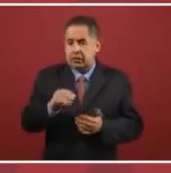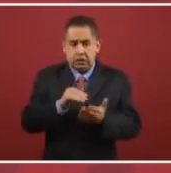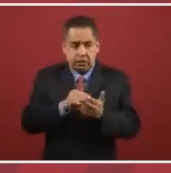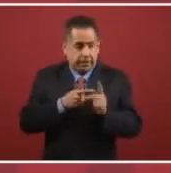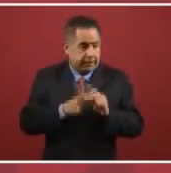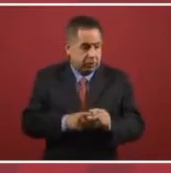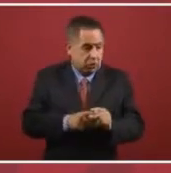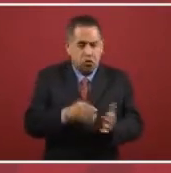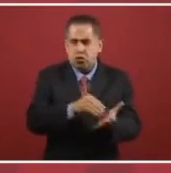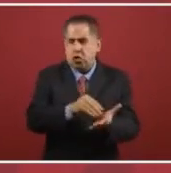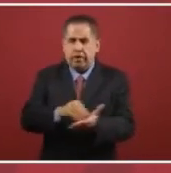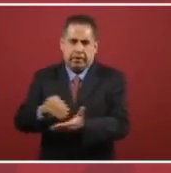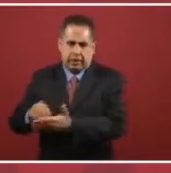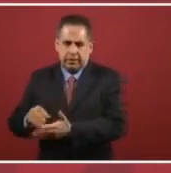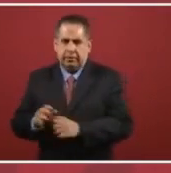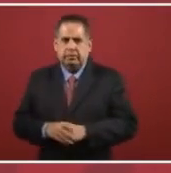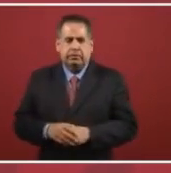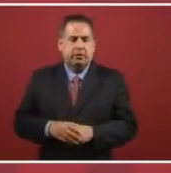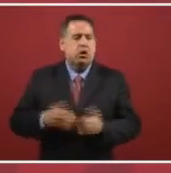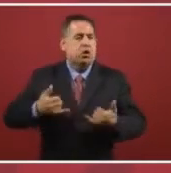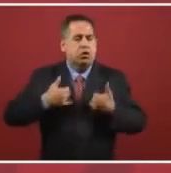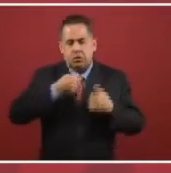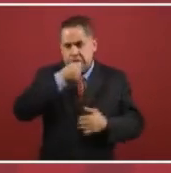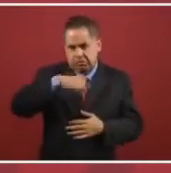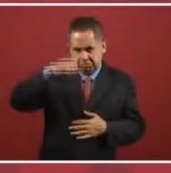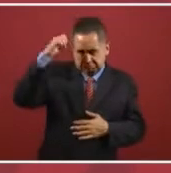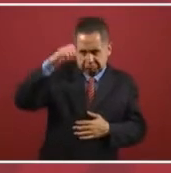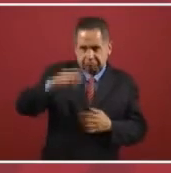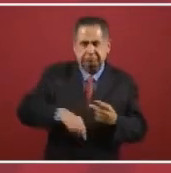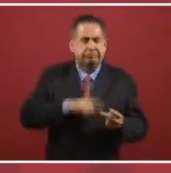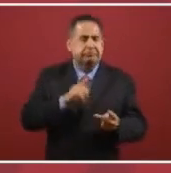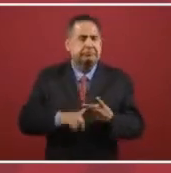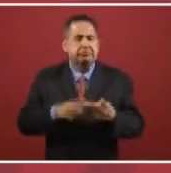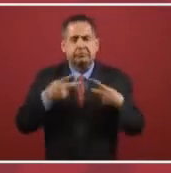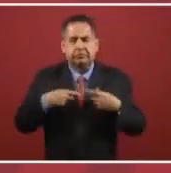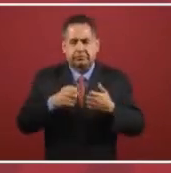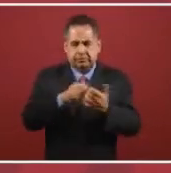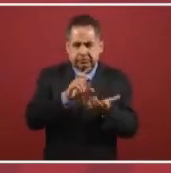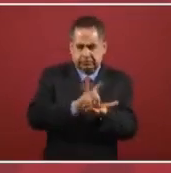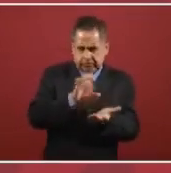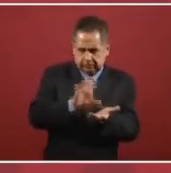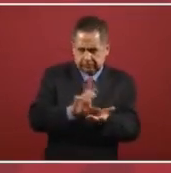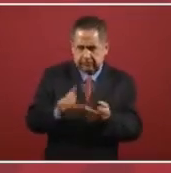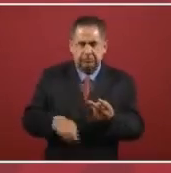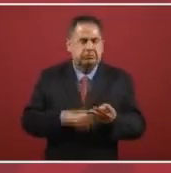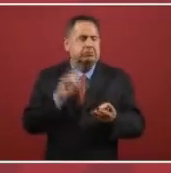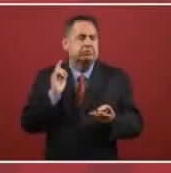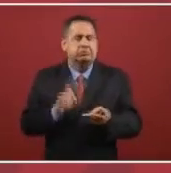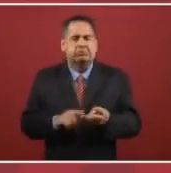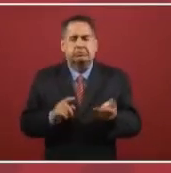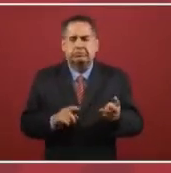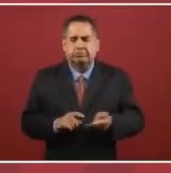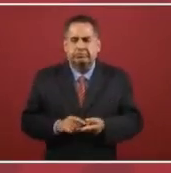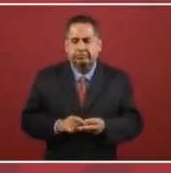initiated. The support for older adults. People with disabilities.